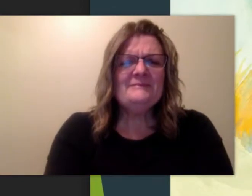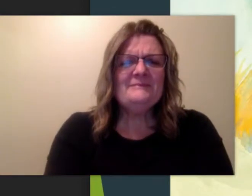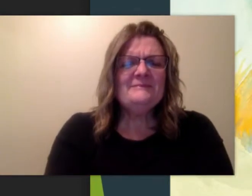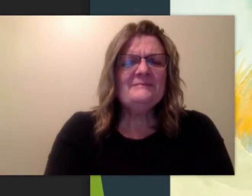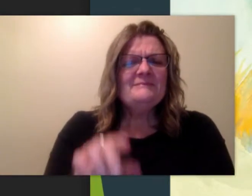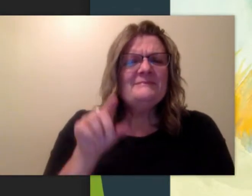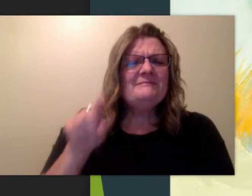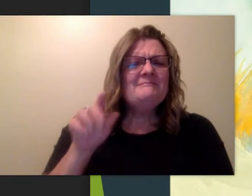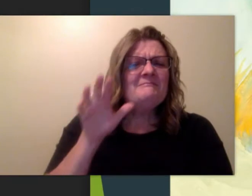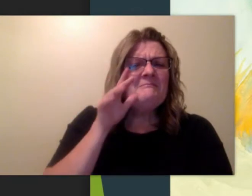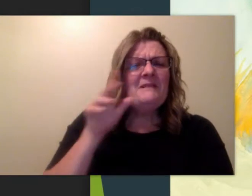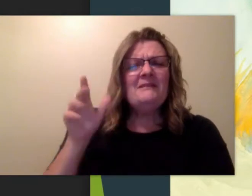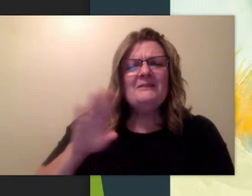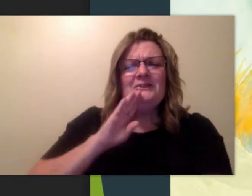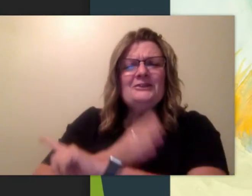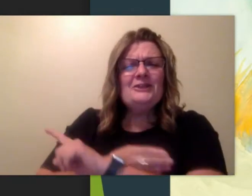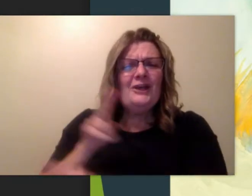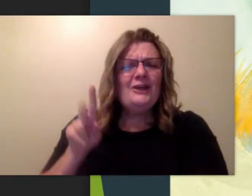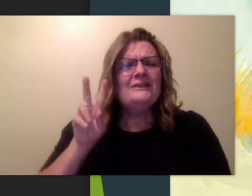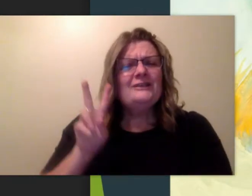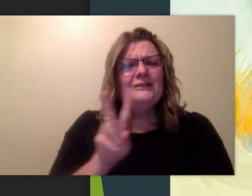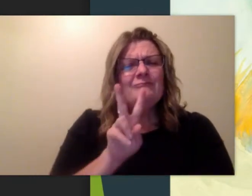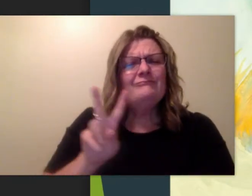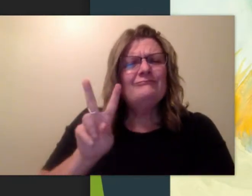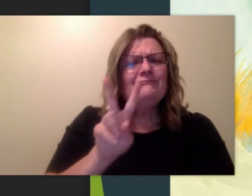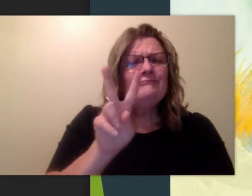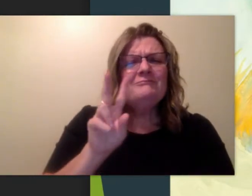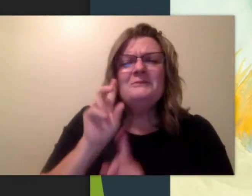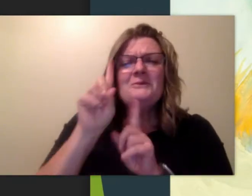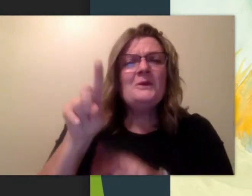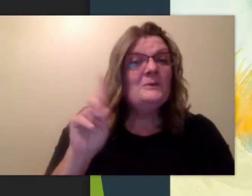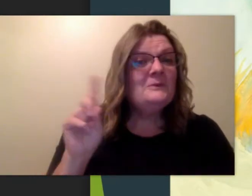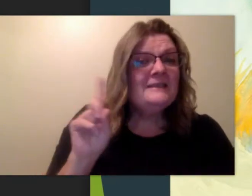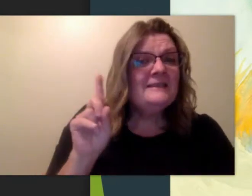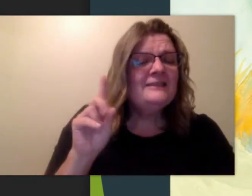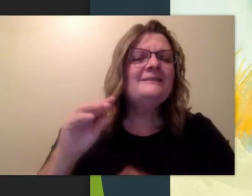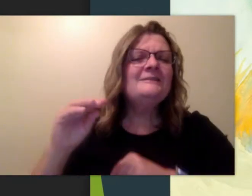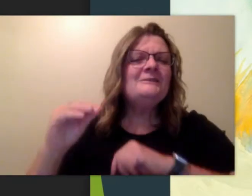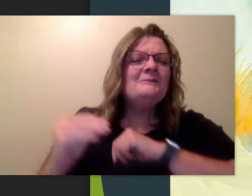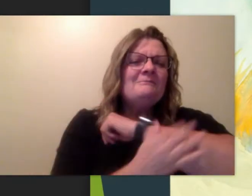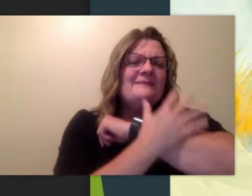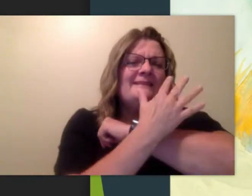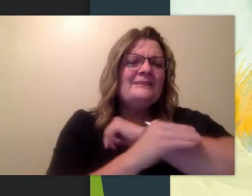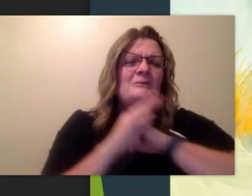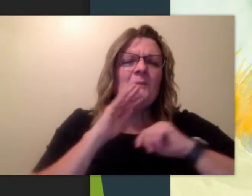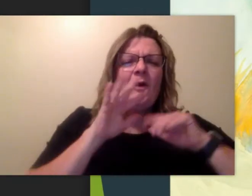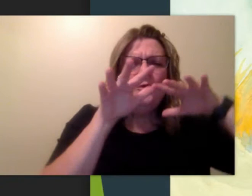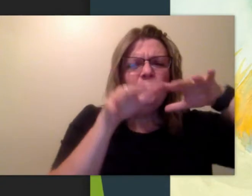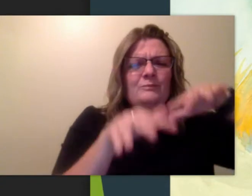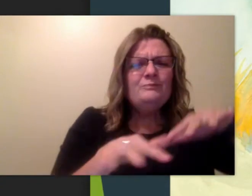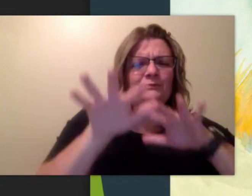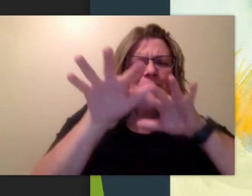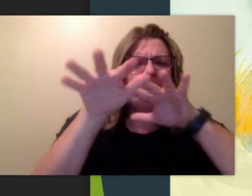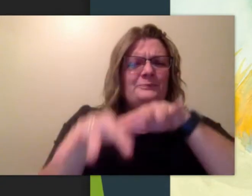Mother and daughter are taking a walk, and where are they going? To the beach to see the ocean.